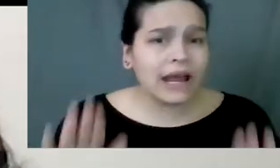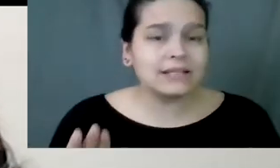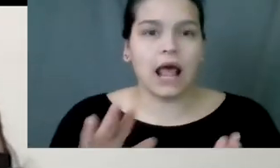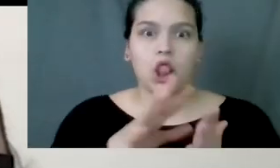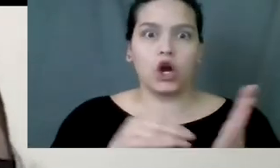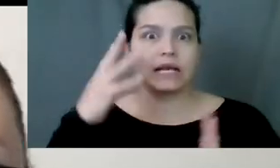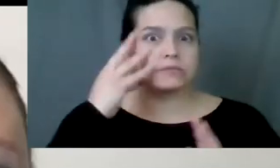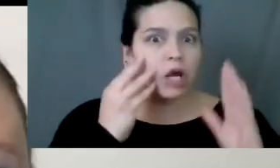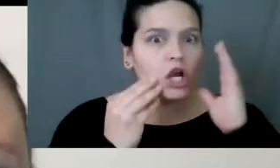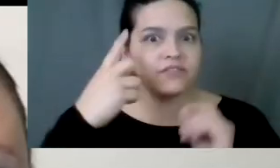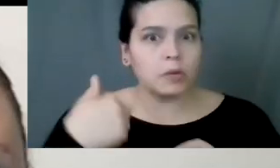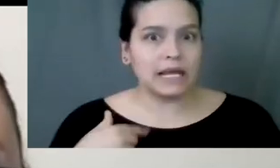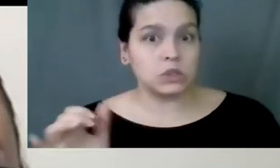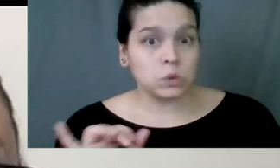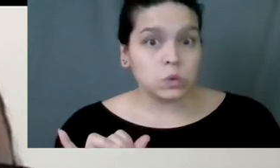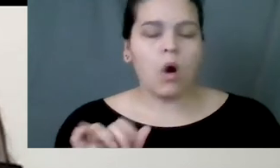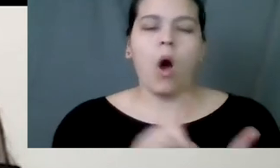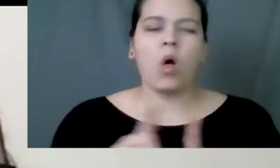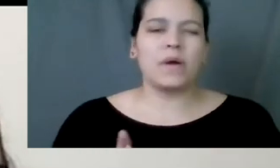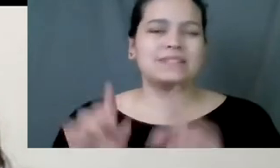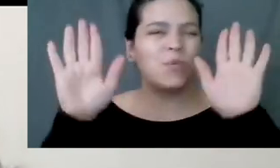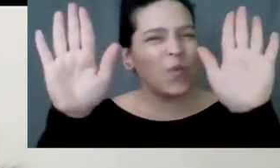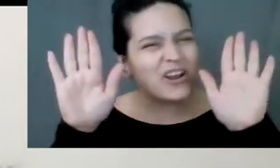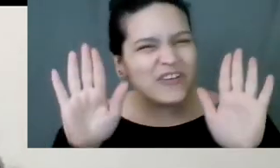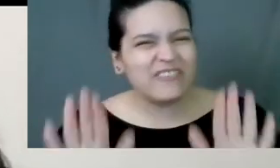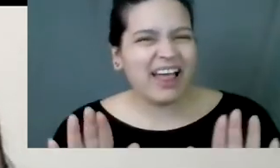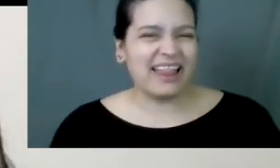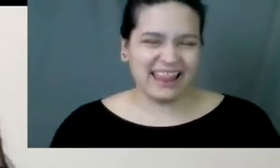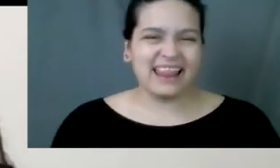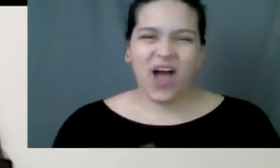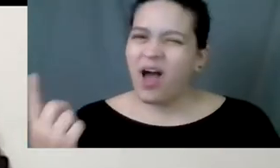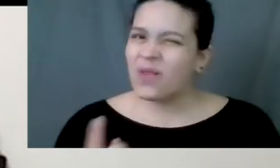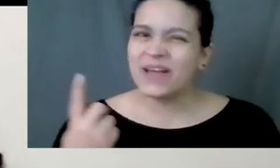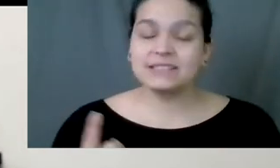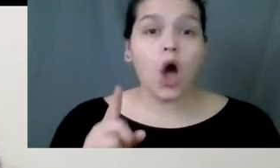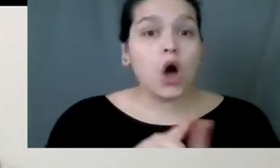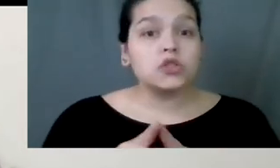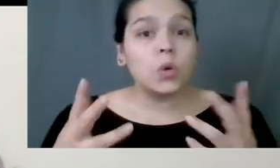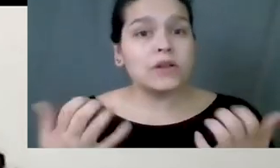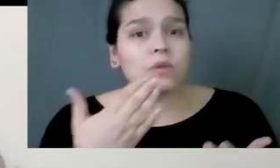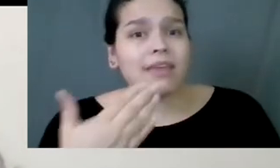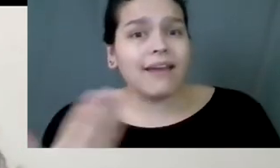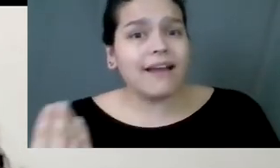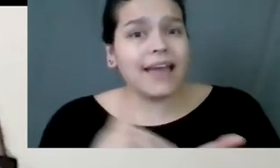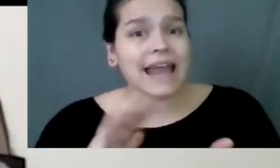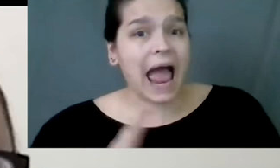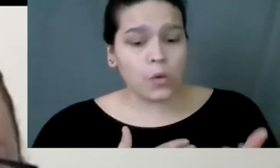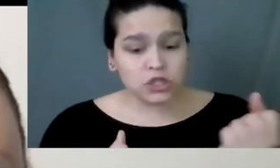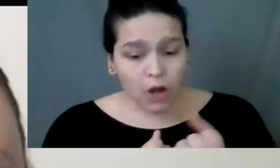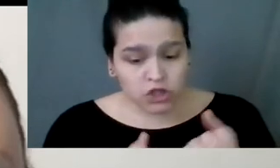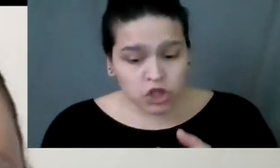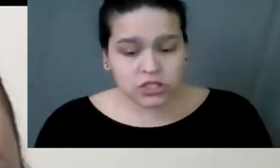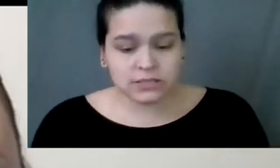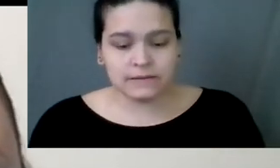great and a learning experience for me too, which is always wonderful. So I also just want to thank again our